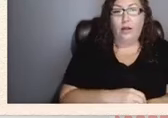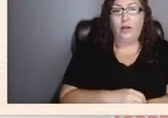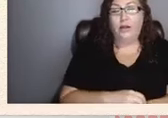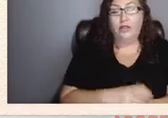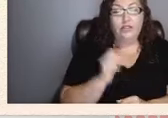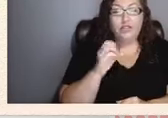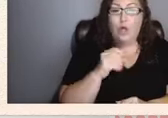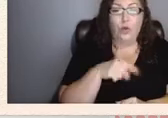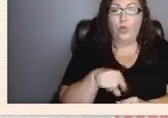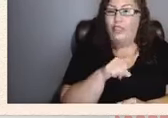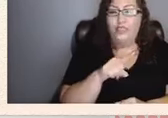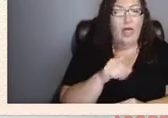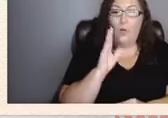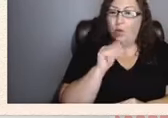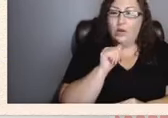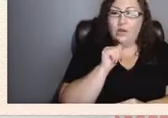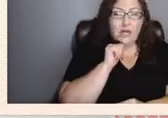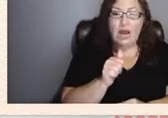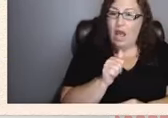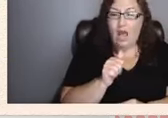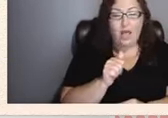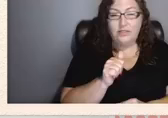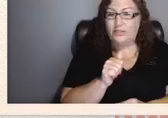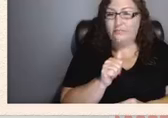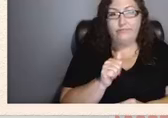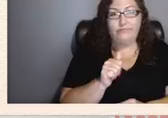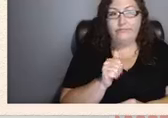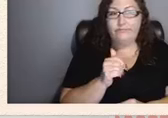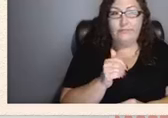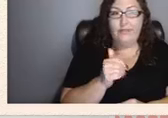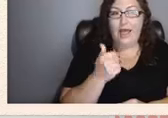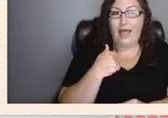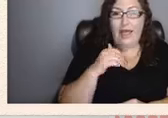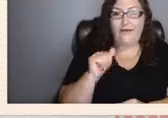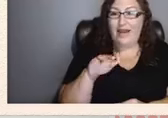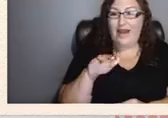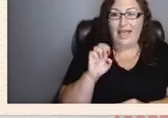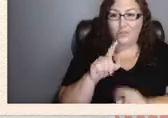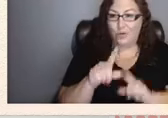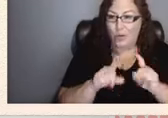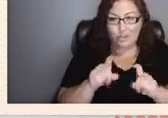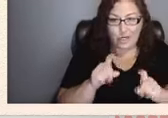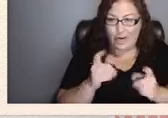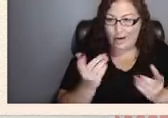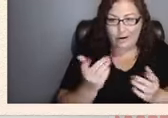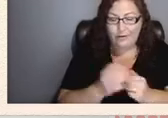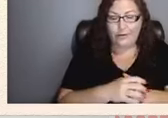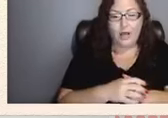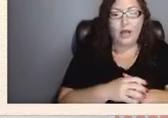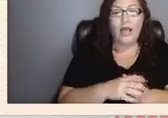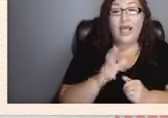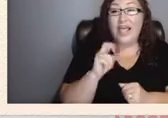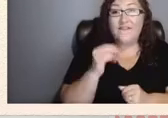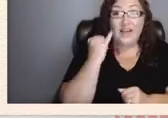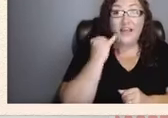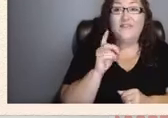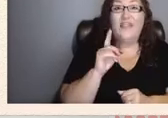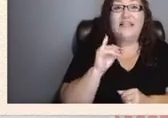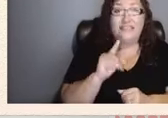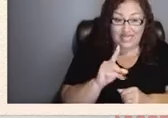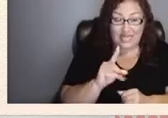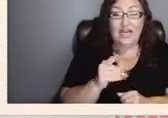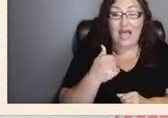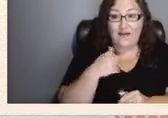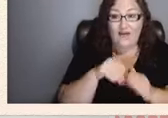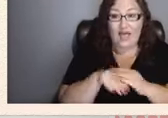not going to come in contact with an ace questionnaire and even if they did have access to health care